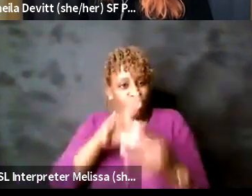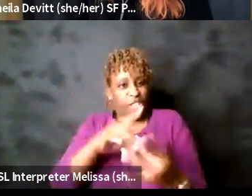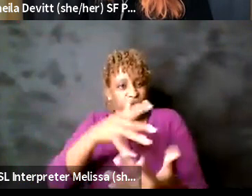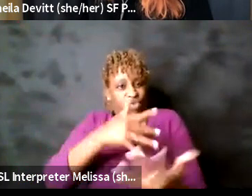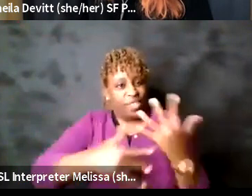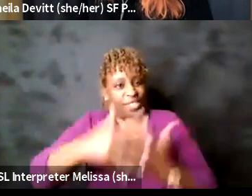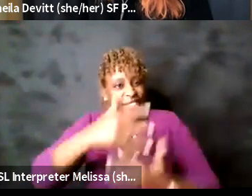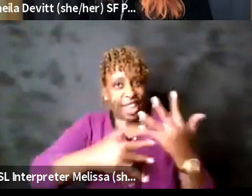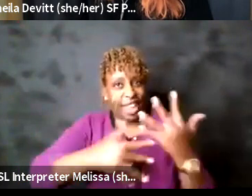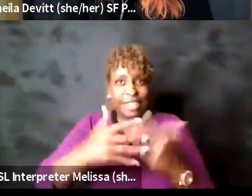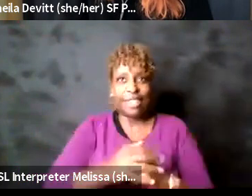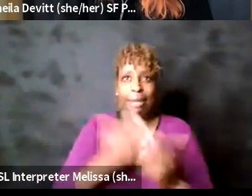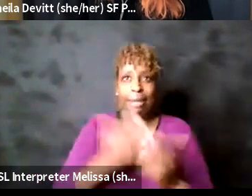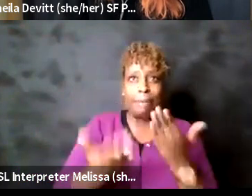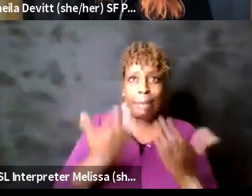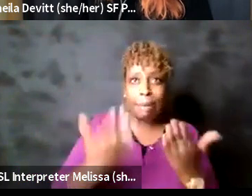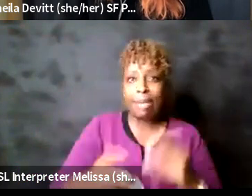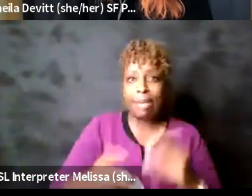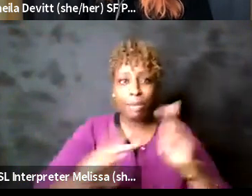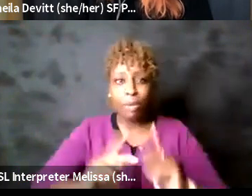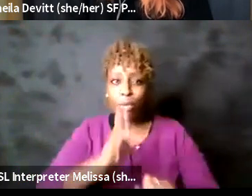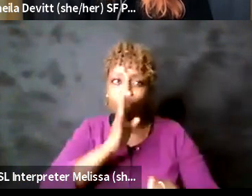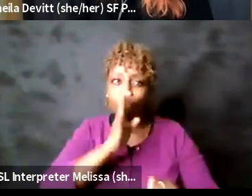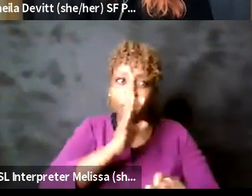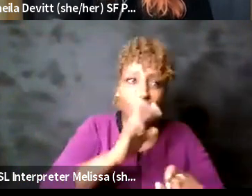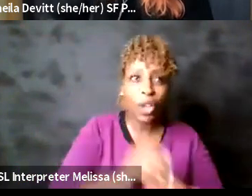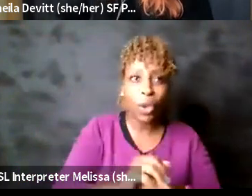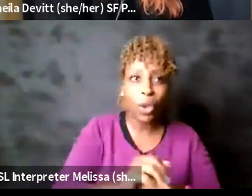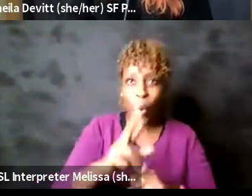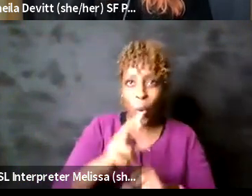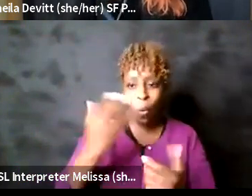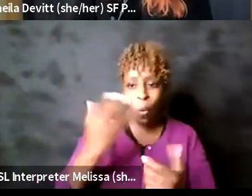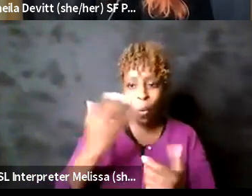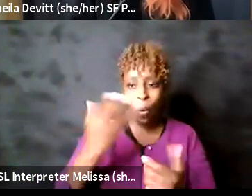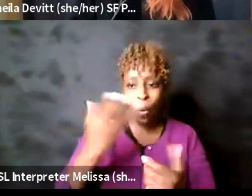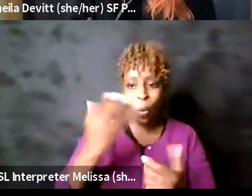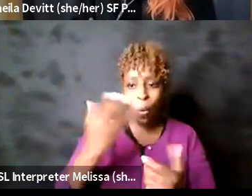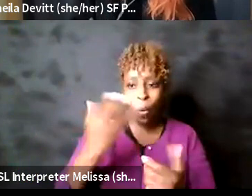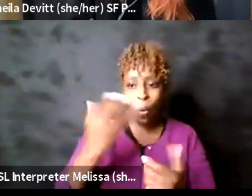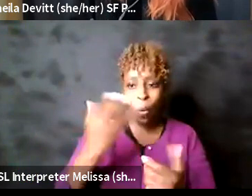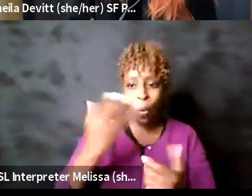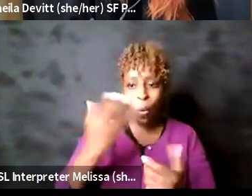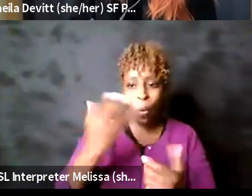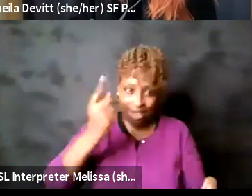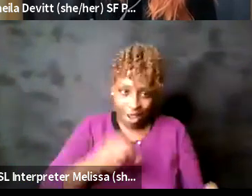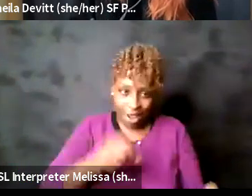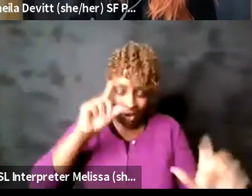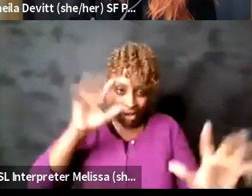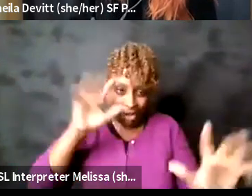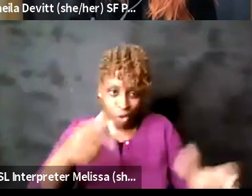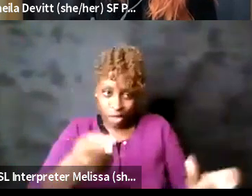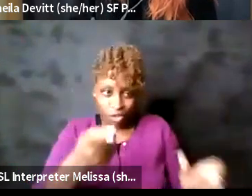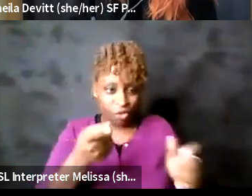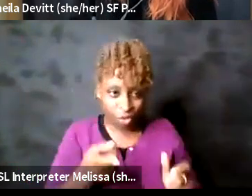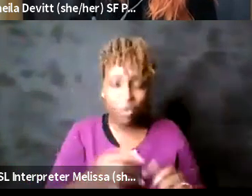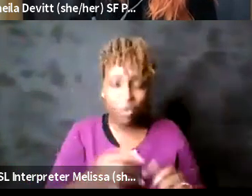existing um again I'm sure this come as no surprise to any BIPOC person in this talk um so again that expectation to go